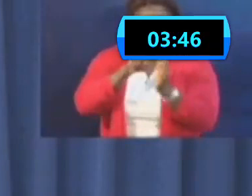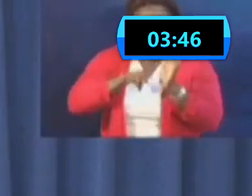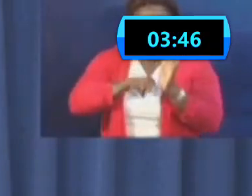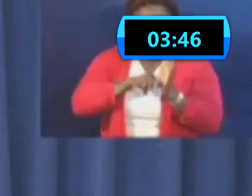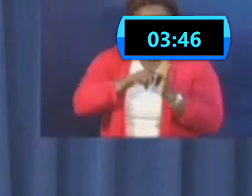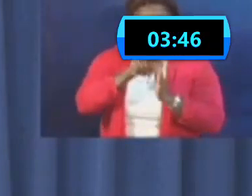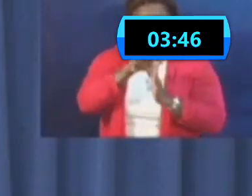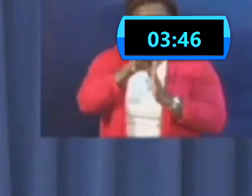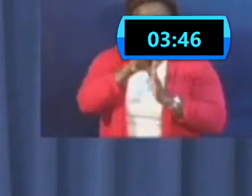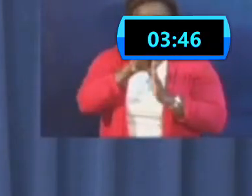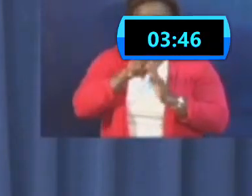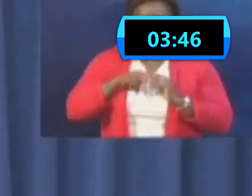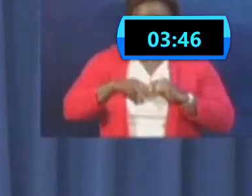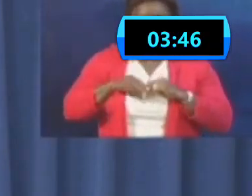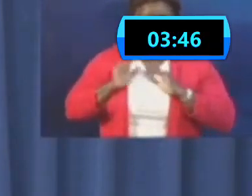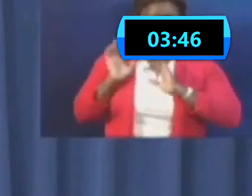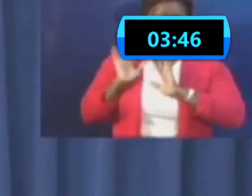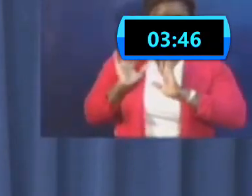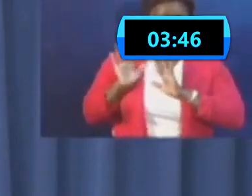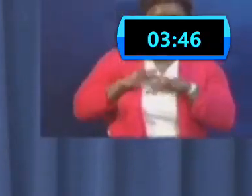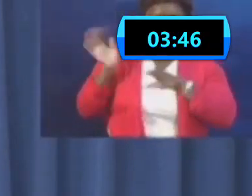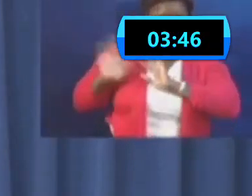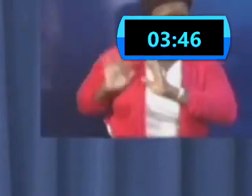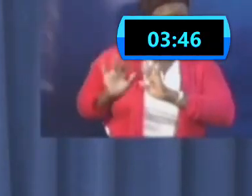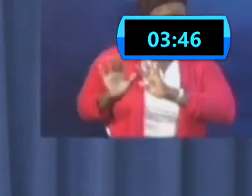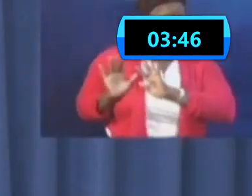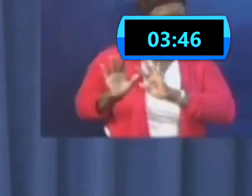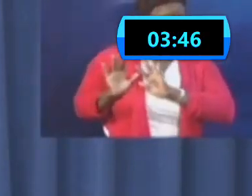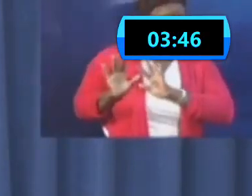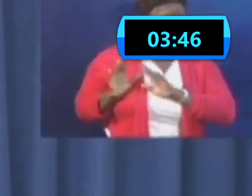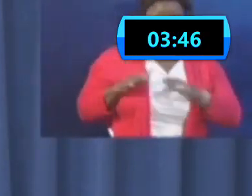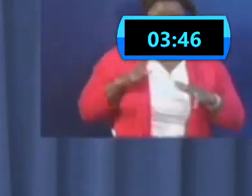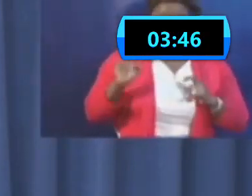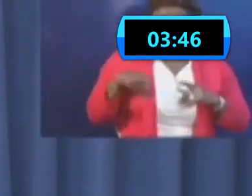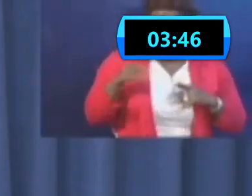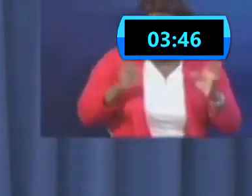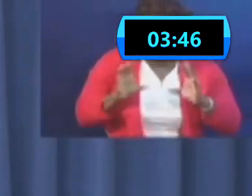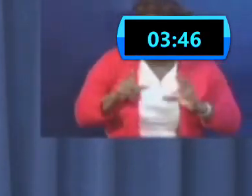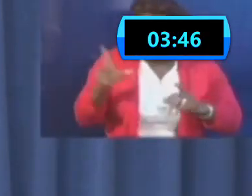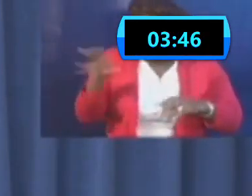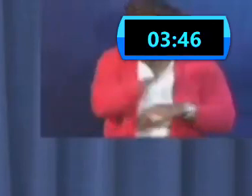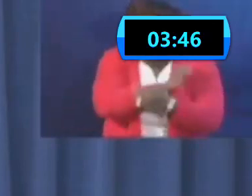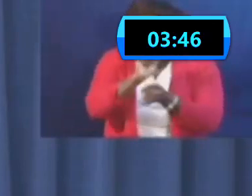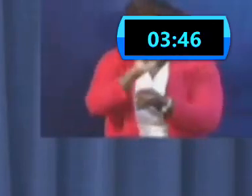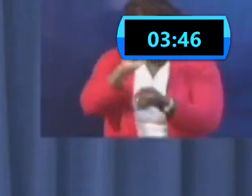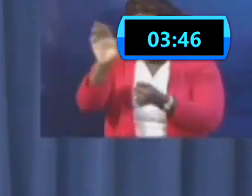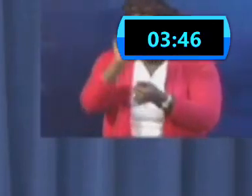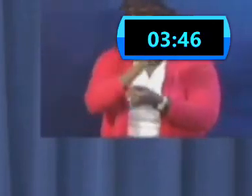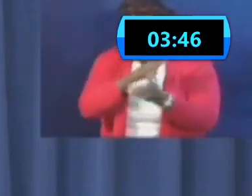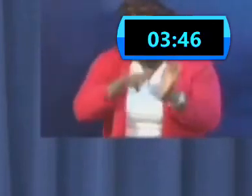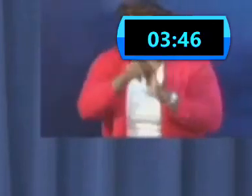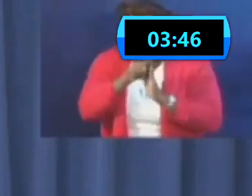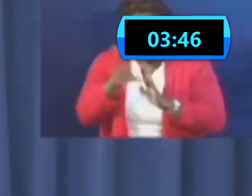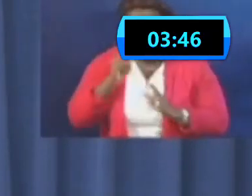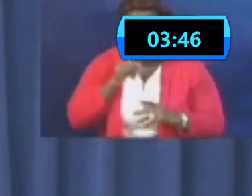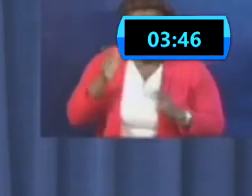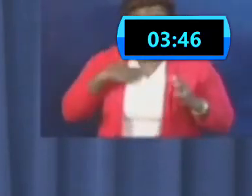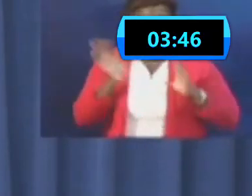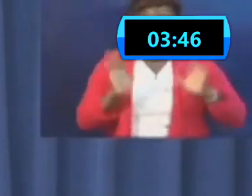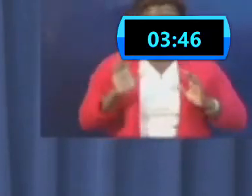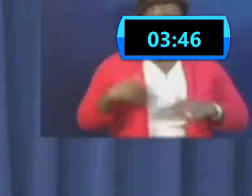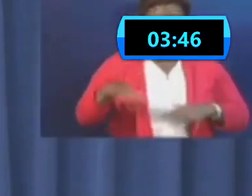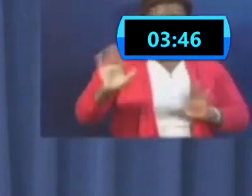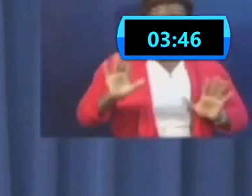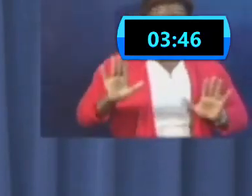people to be scorned and they were being denied access to public transportation and so on and so on. We have to